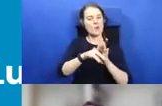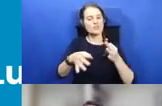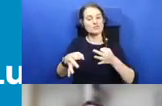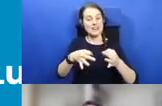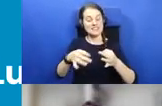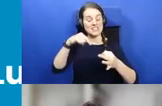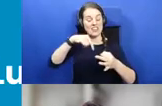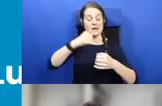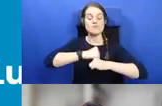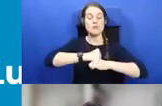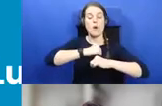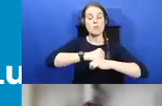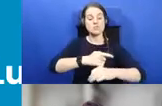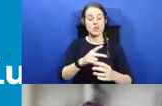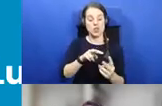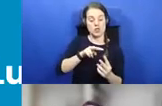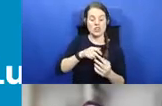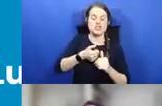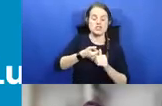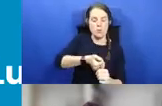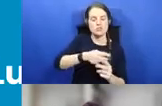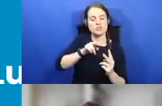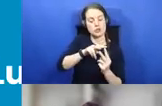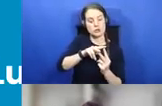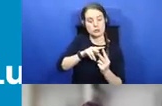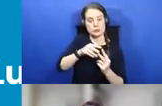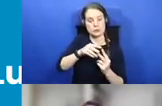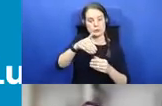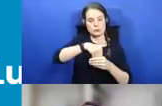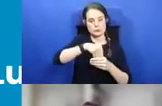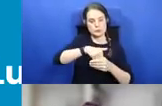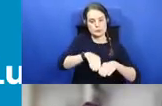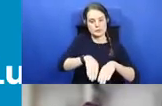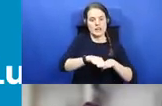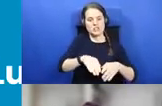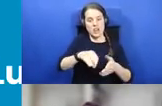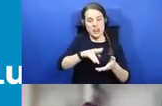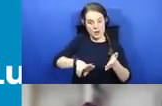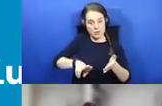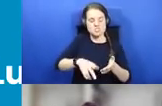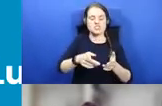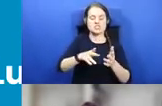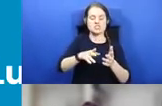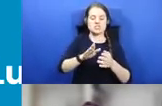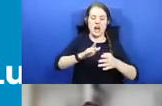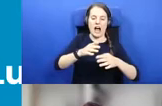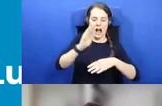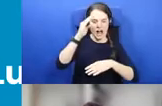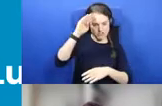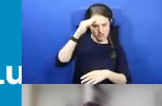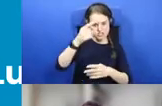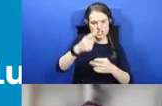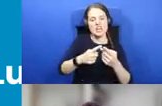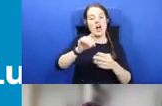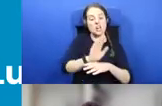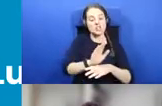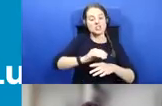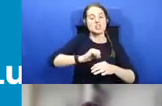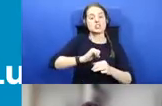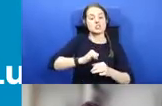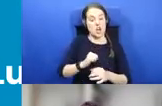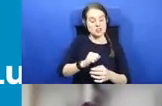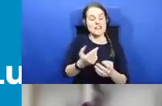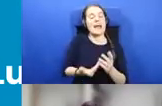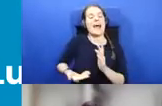our two Indigenous languages, Irish and Auster Scots, as well as promoting awareness of our minority or newcomer